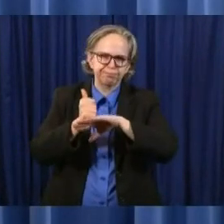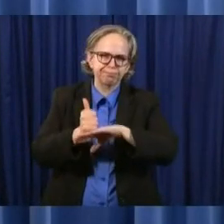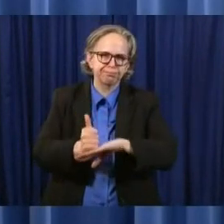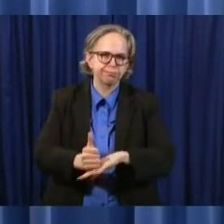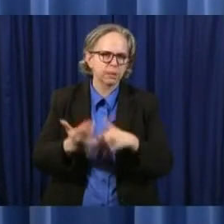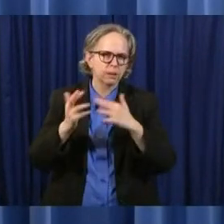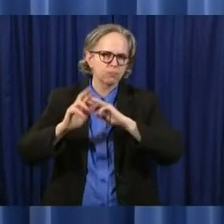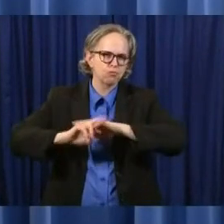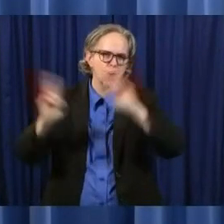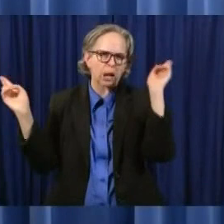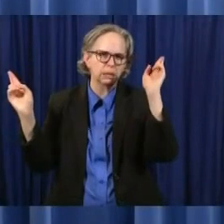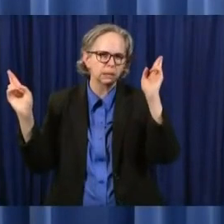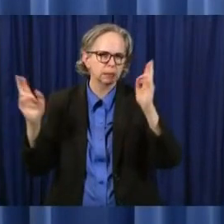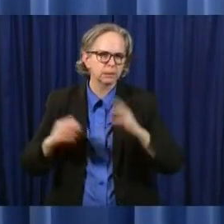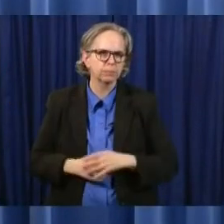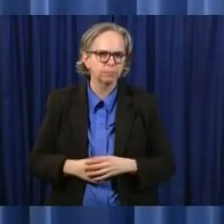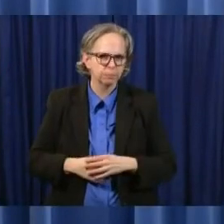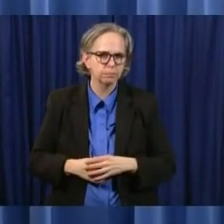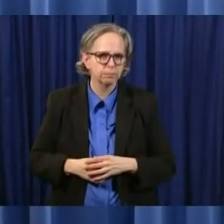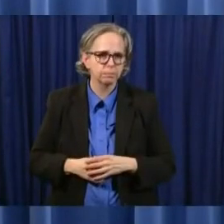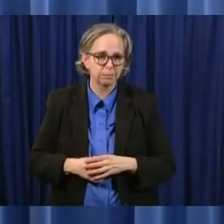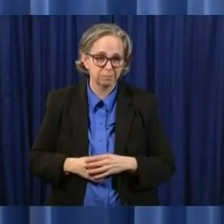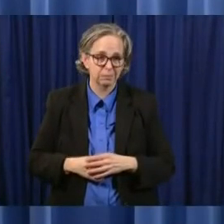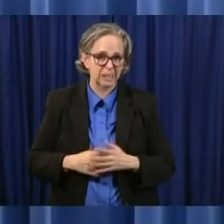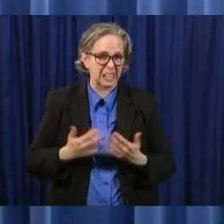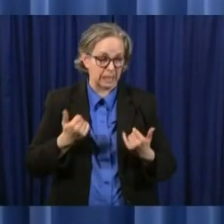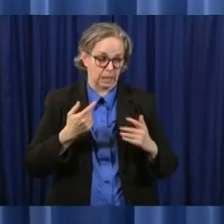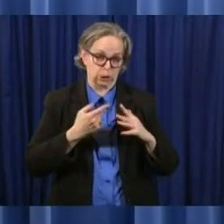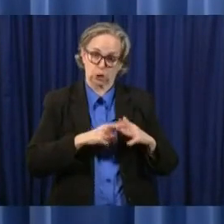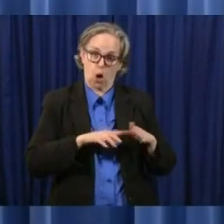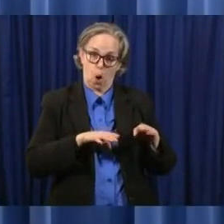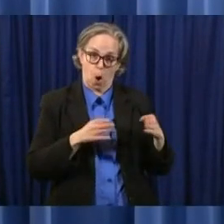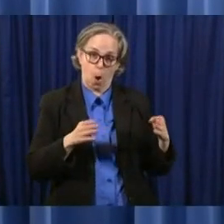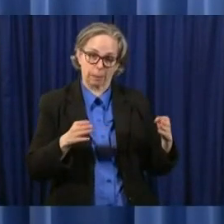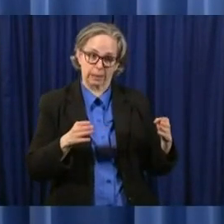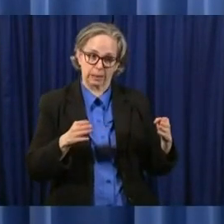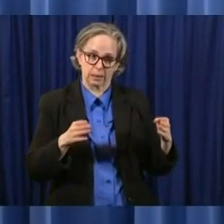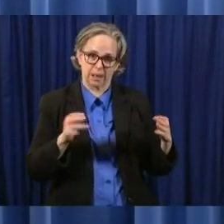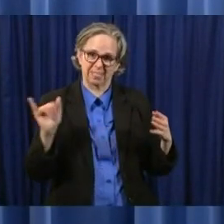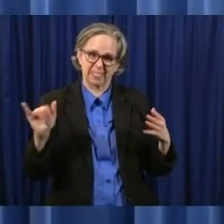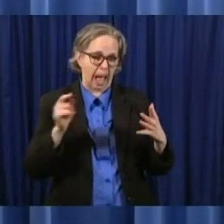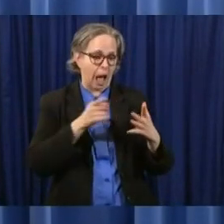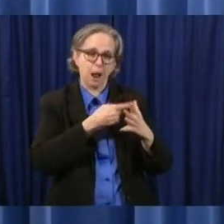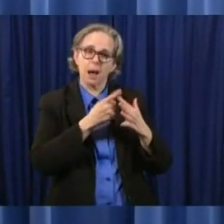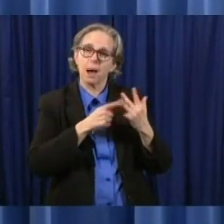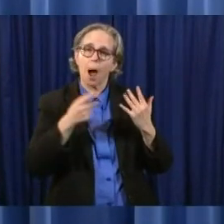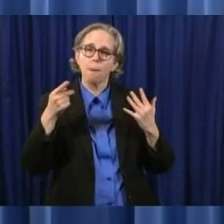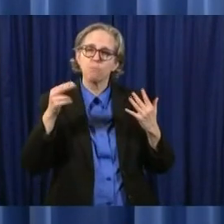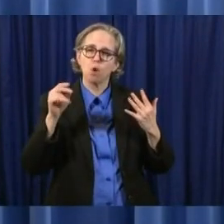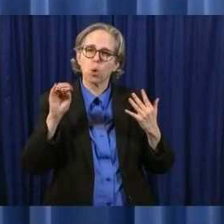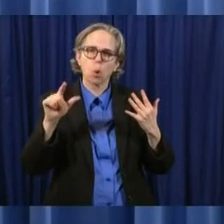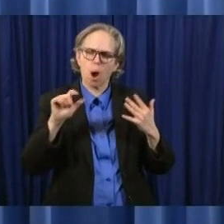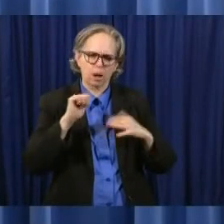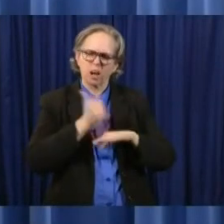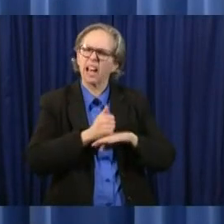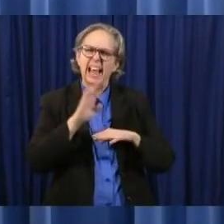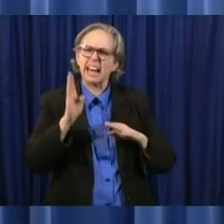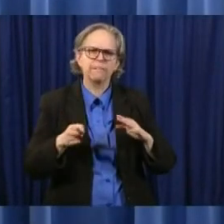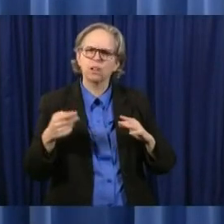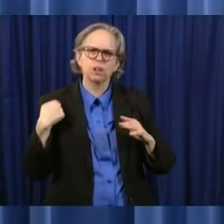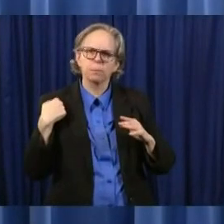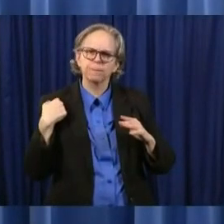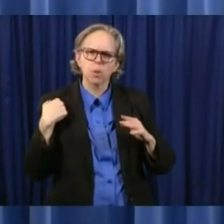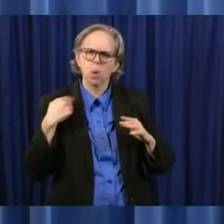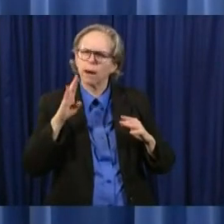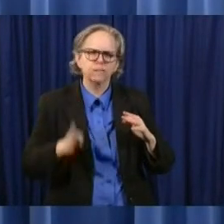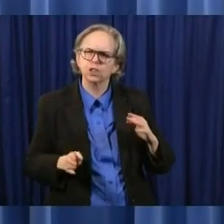move back towards opening everything up that have never been in place in the history of this country before uh they've been